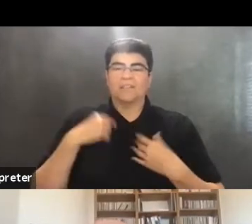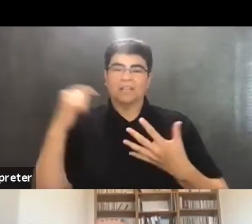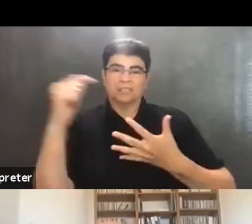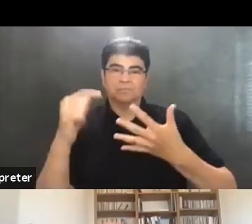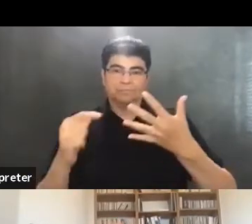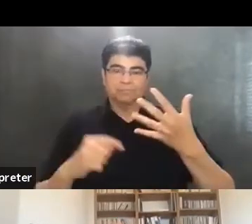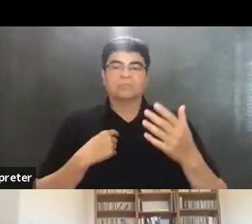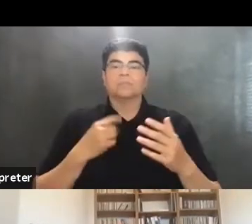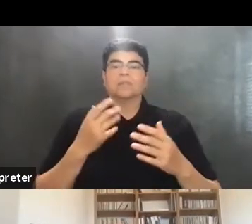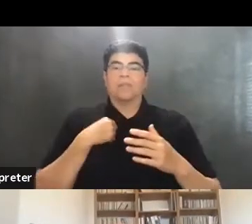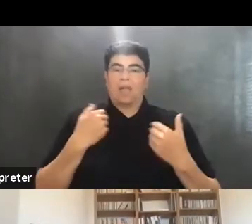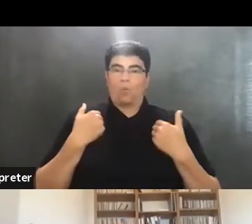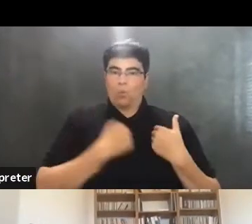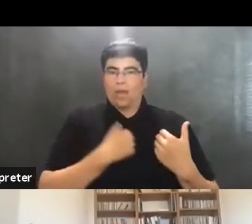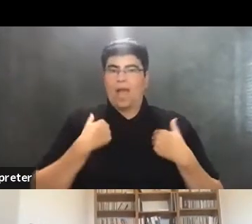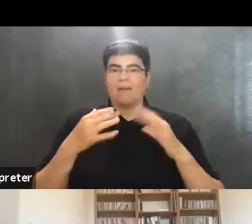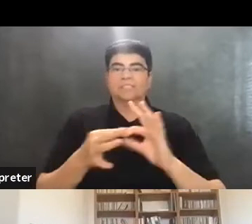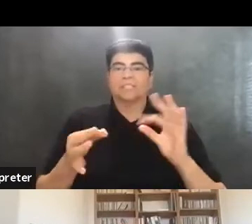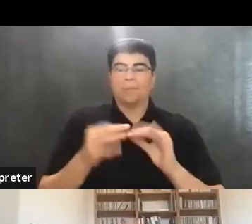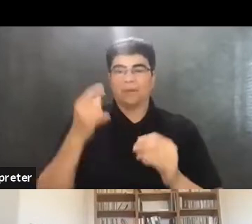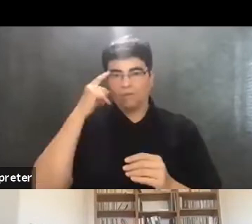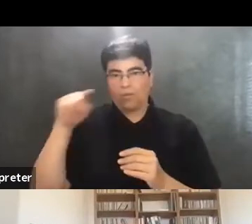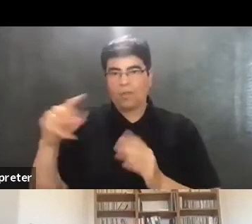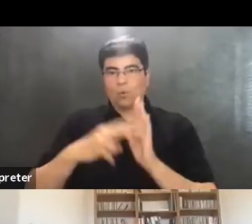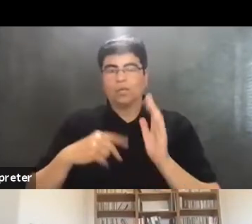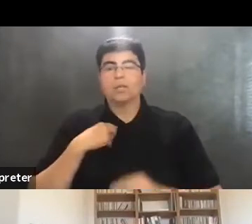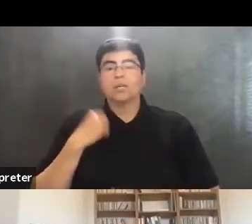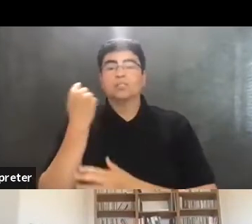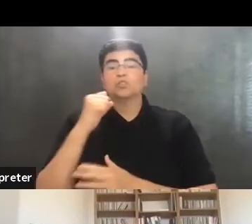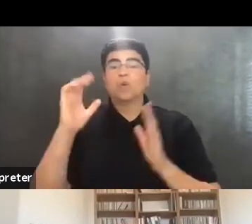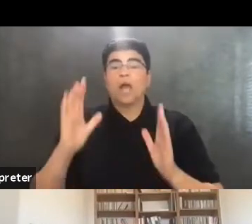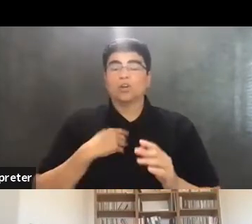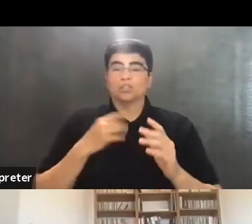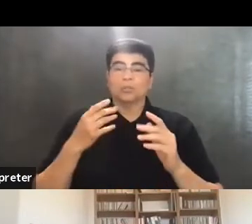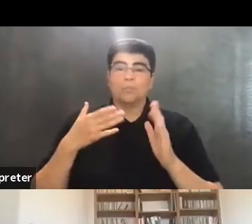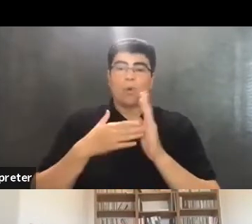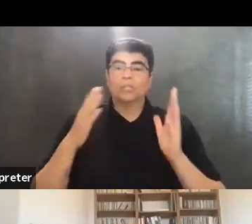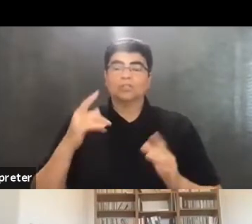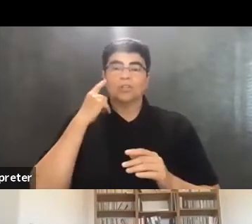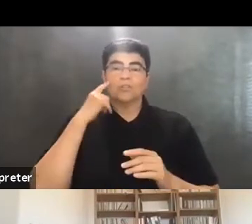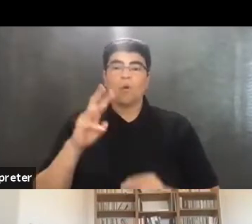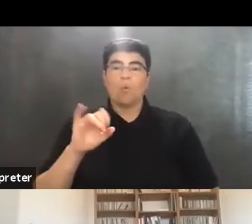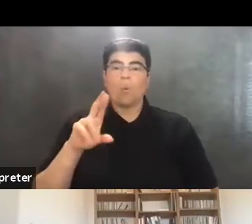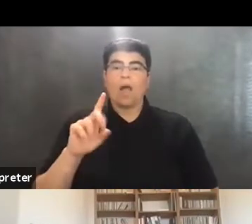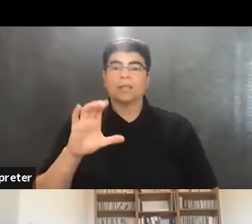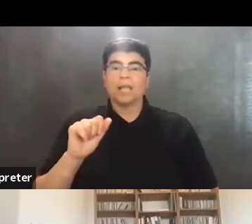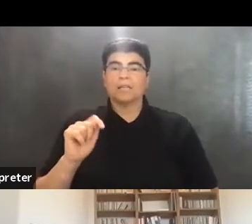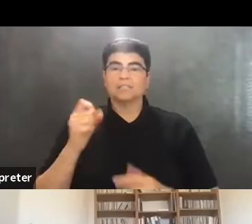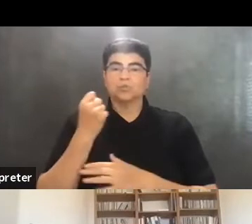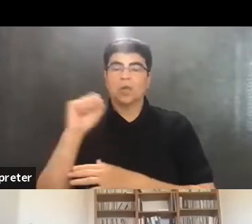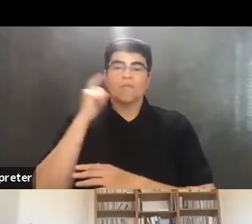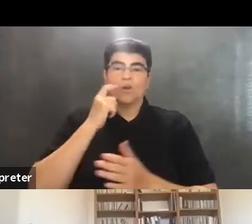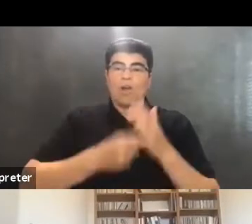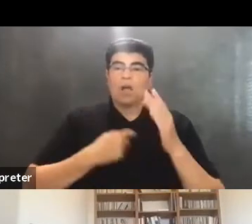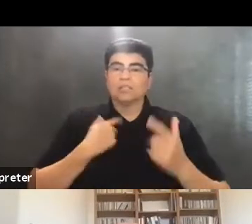statement which we're happy to read in their behalf. Strikers and protesters involved in the wildcat strike for a cost of living